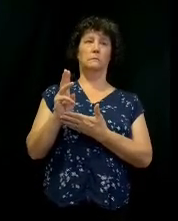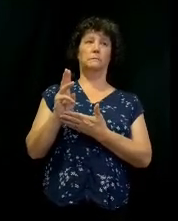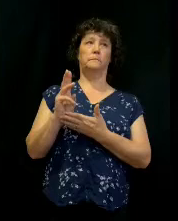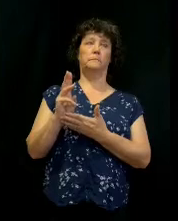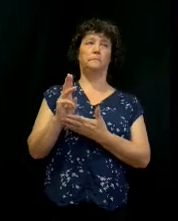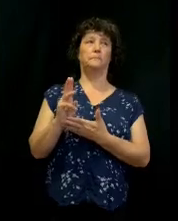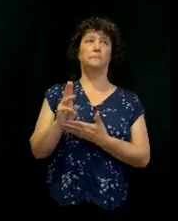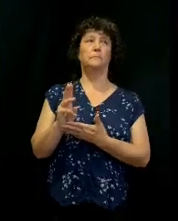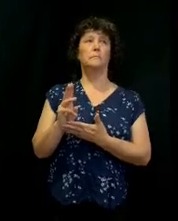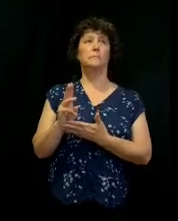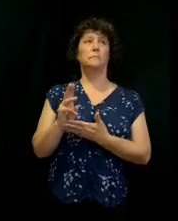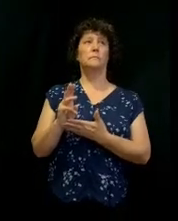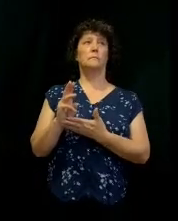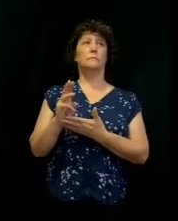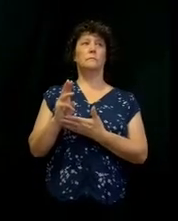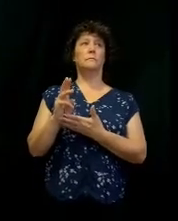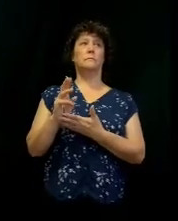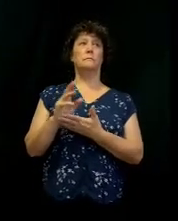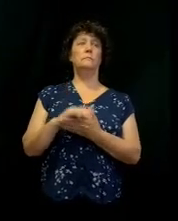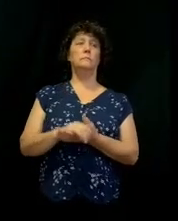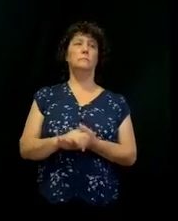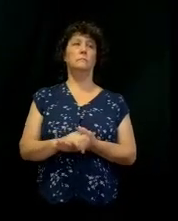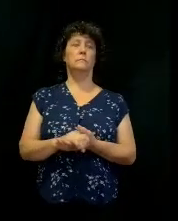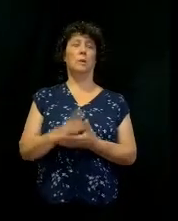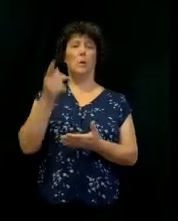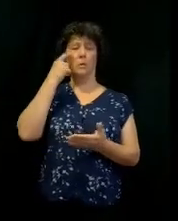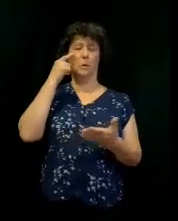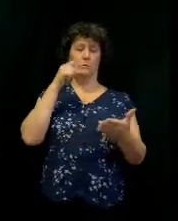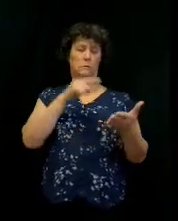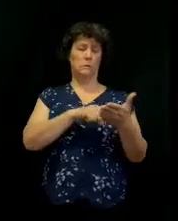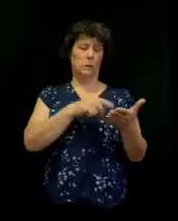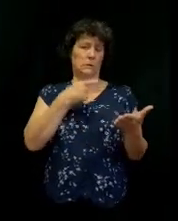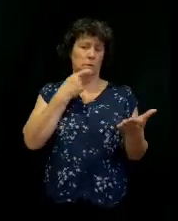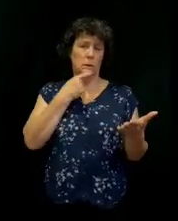Acts chapter 15. Look what this says right here.